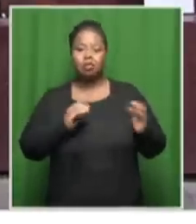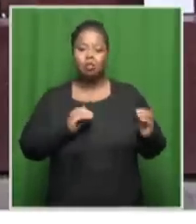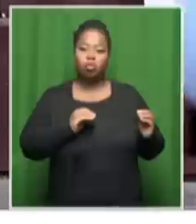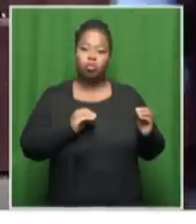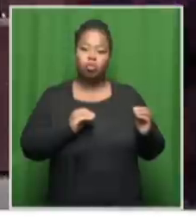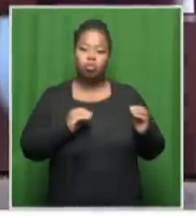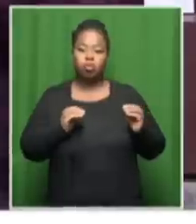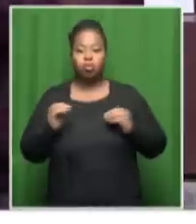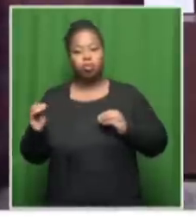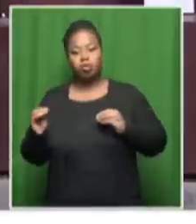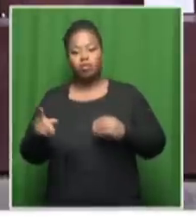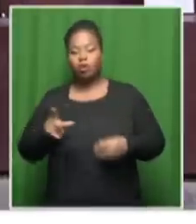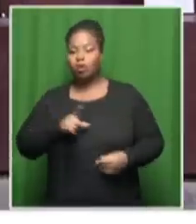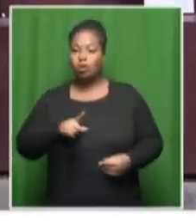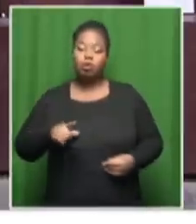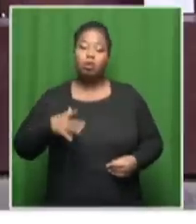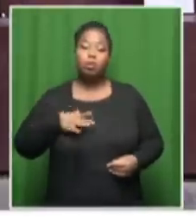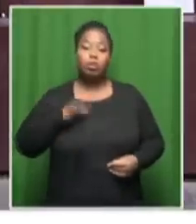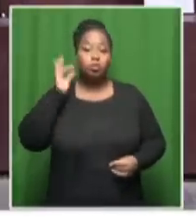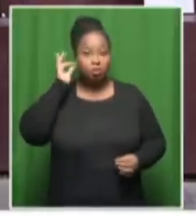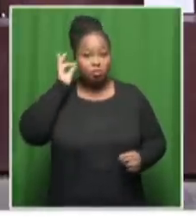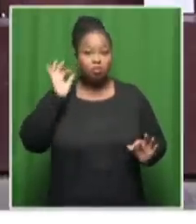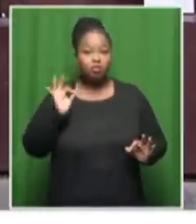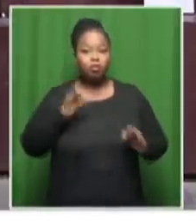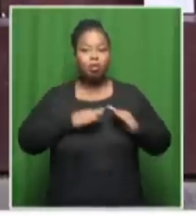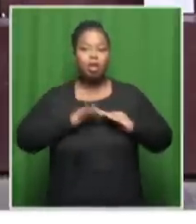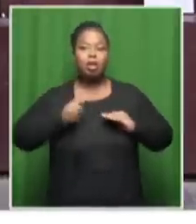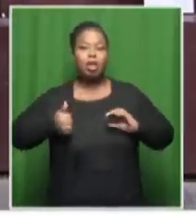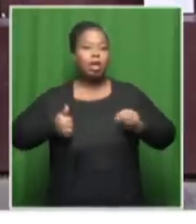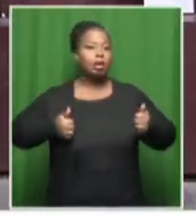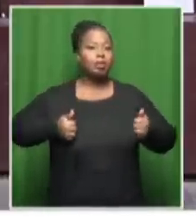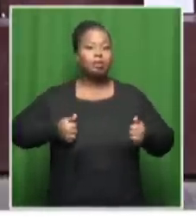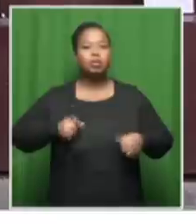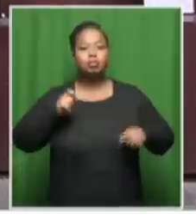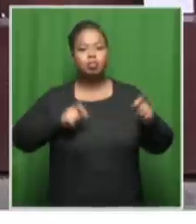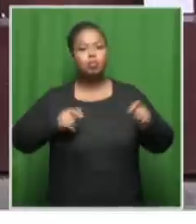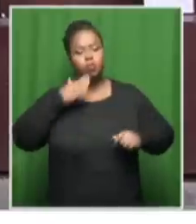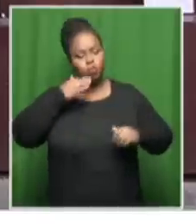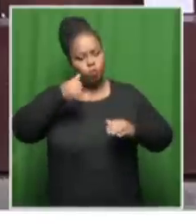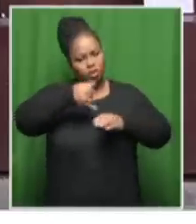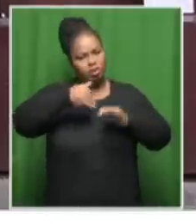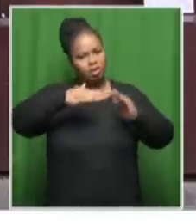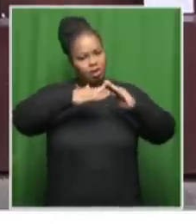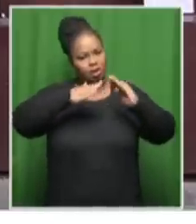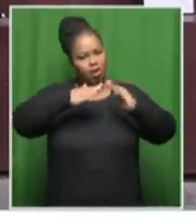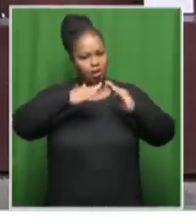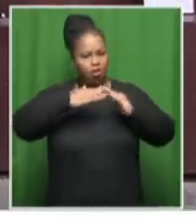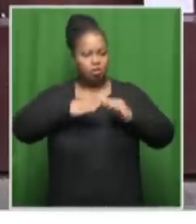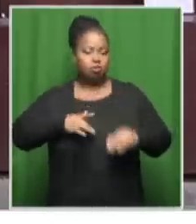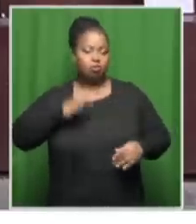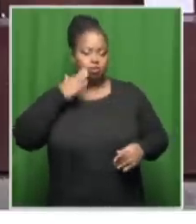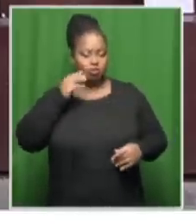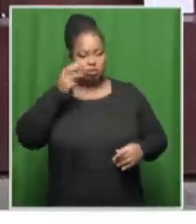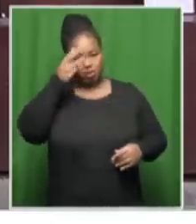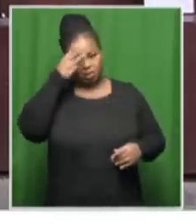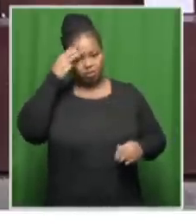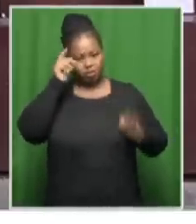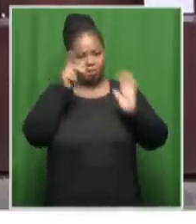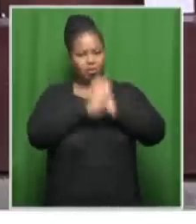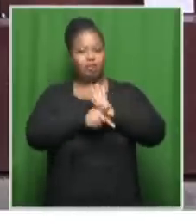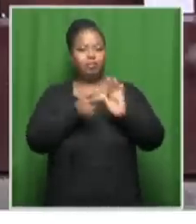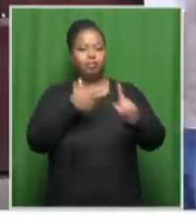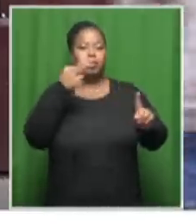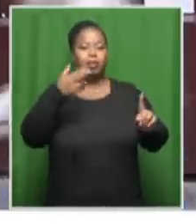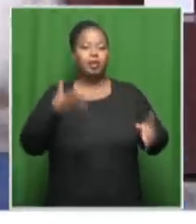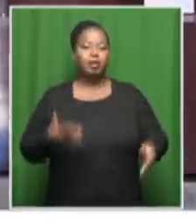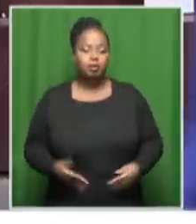dragging on. They certainly wanted to hear from neighbors and those that were inside the house at the time that Senzomiwa was killed. So certainly